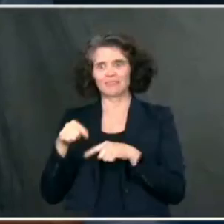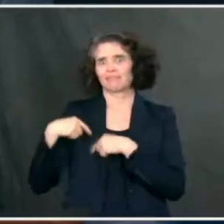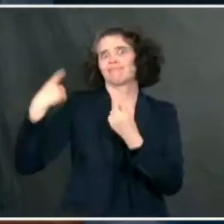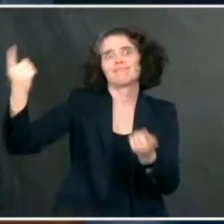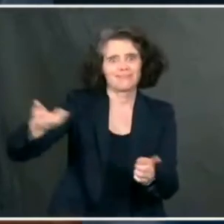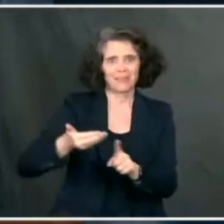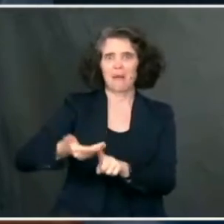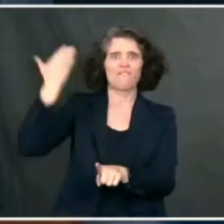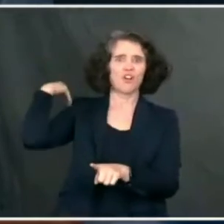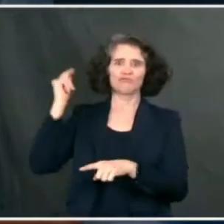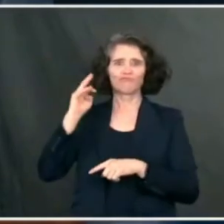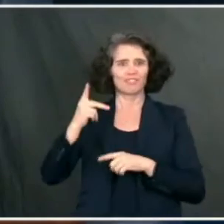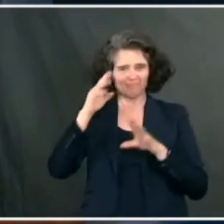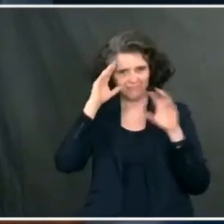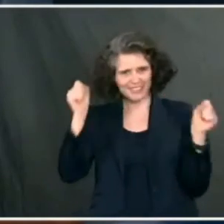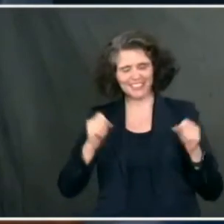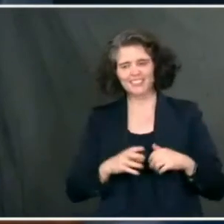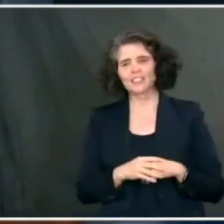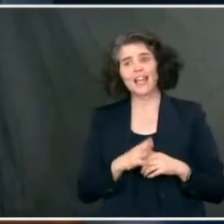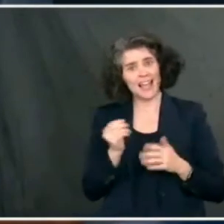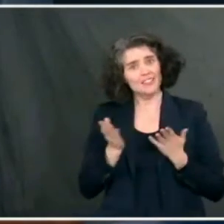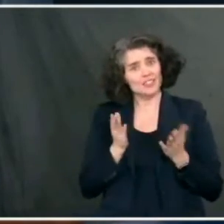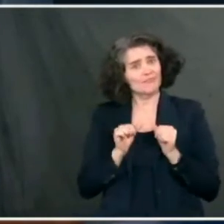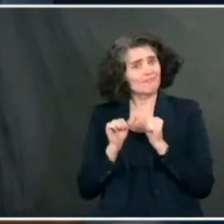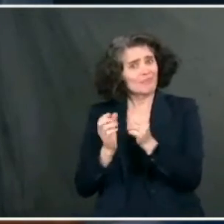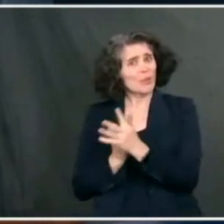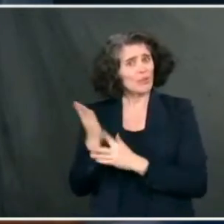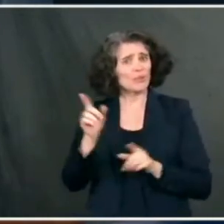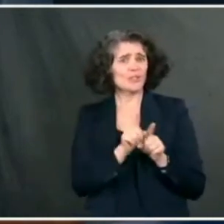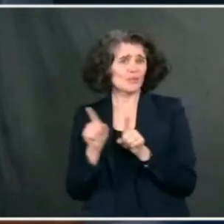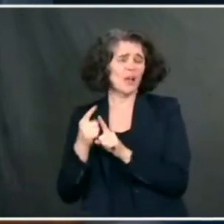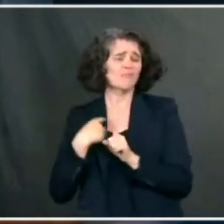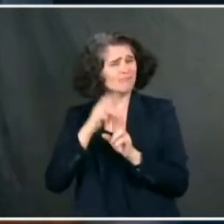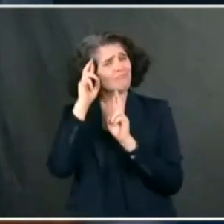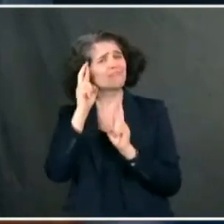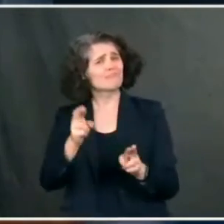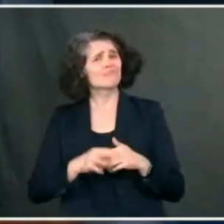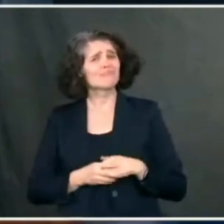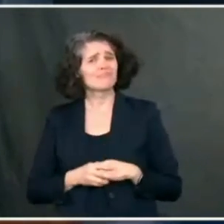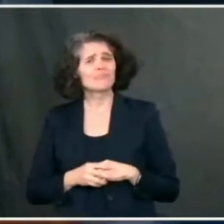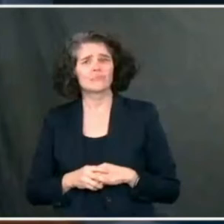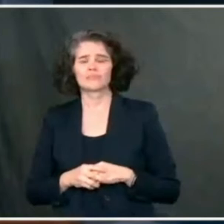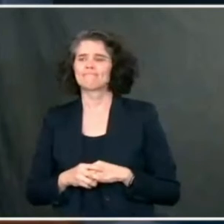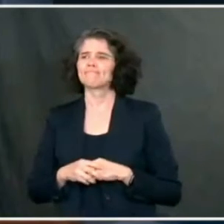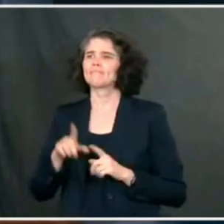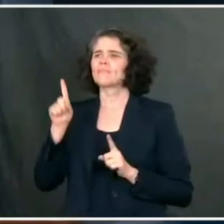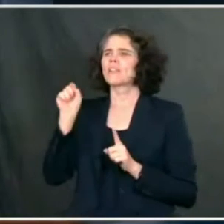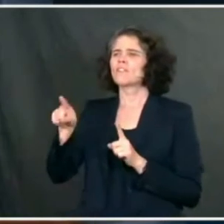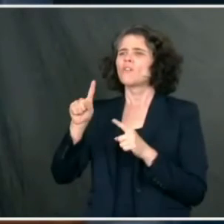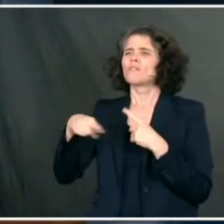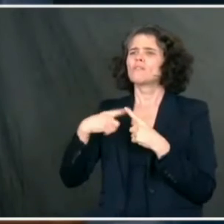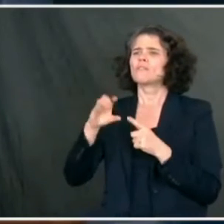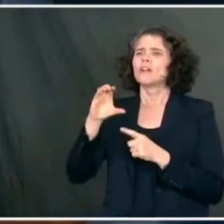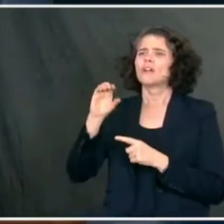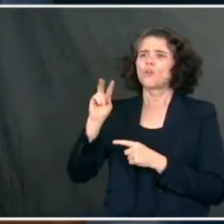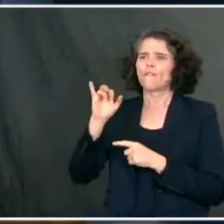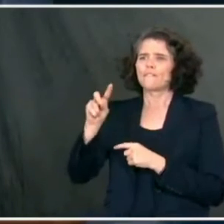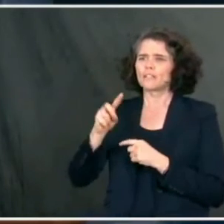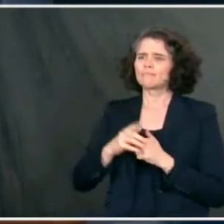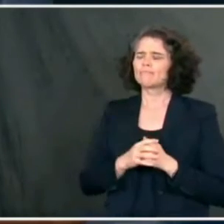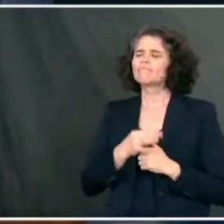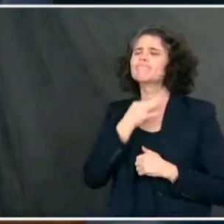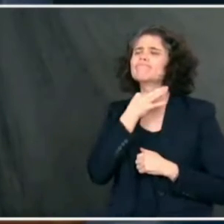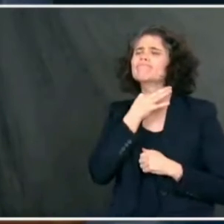administration, but who has served through the Trump administration as well. And COVID, a question. Did the transition officials